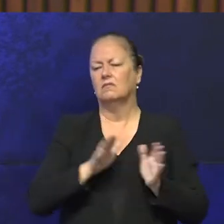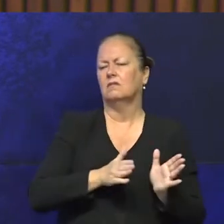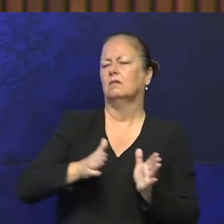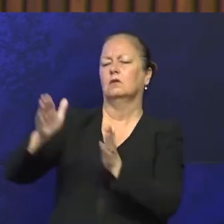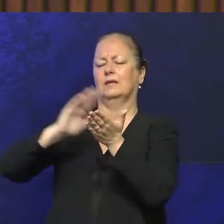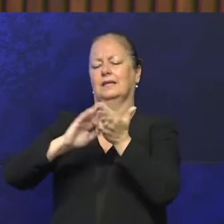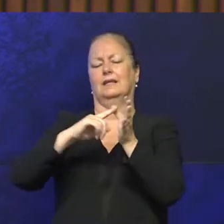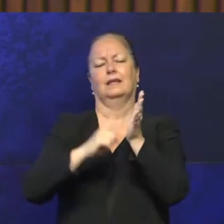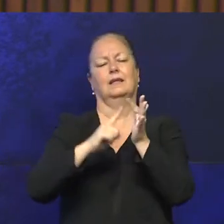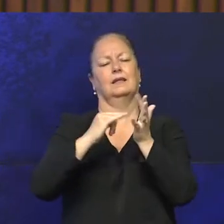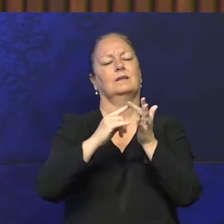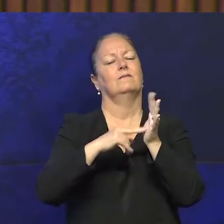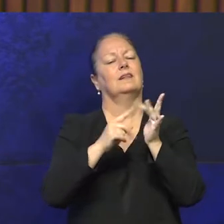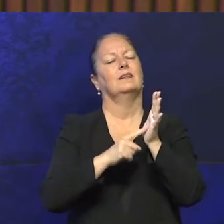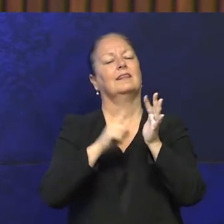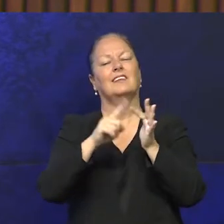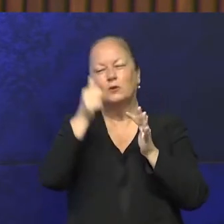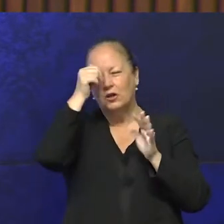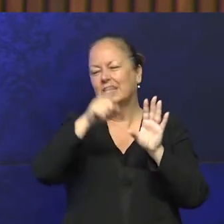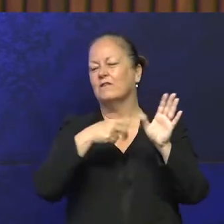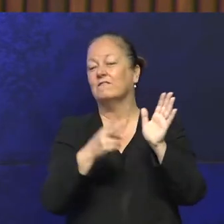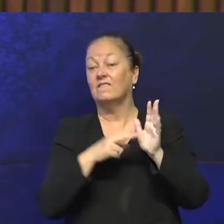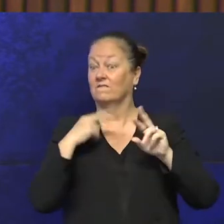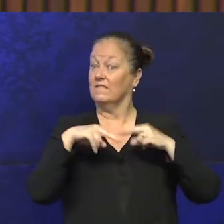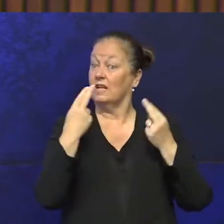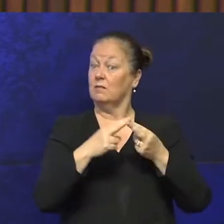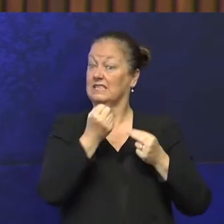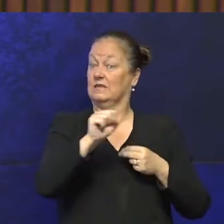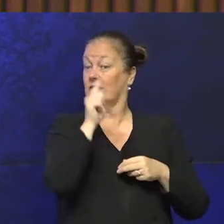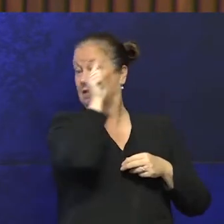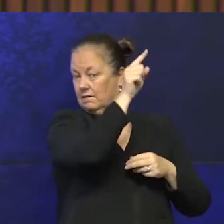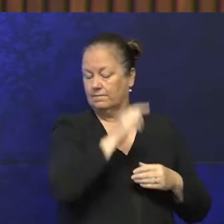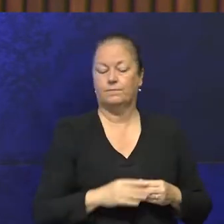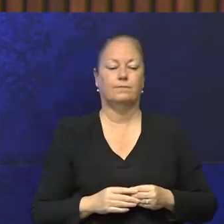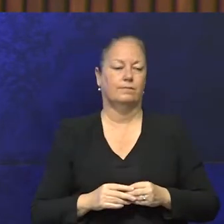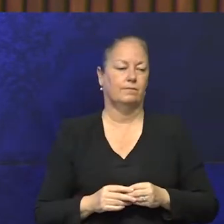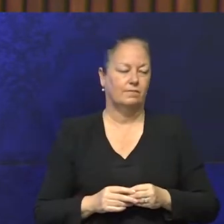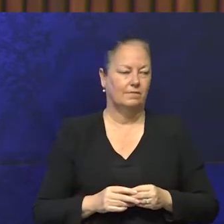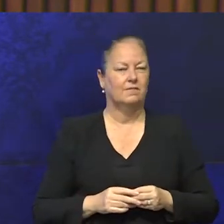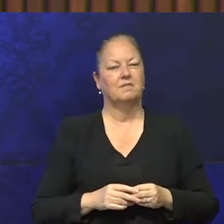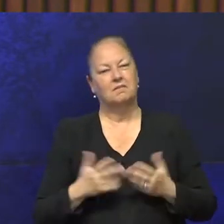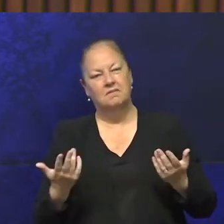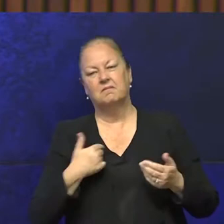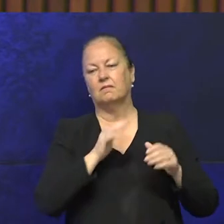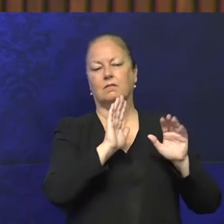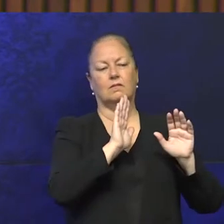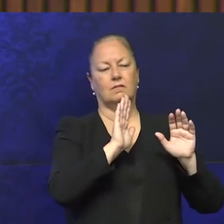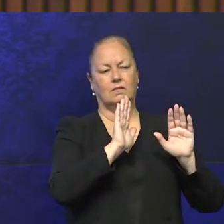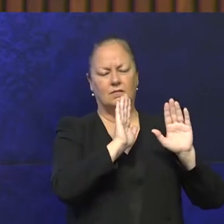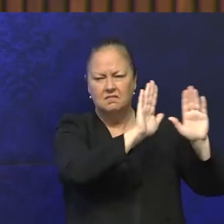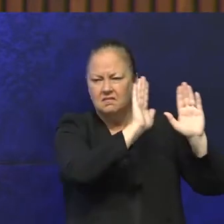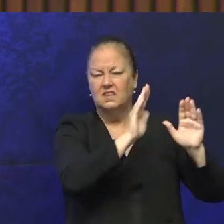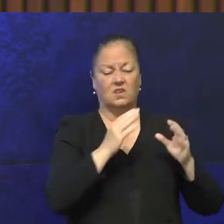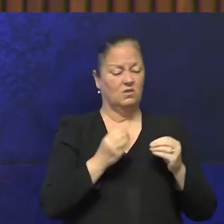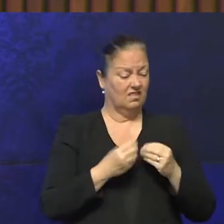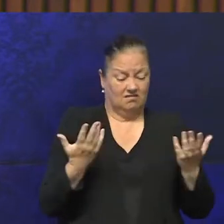in Hurlville up there in the Yarra Valley, which my family still lives. We were there, well, they were pushed up there, sorry, with nothing,